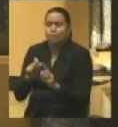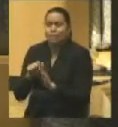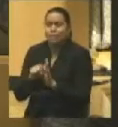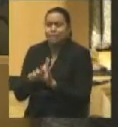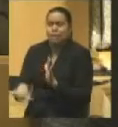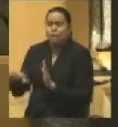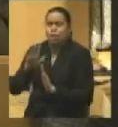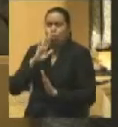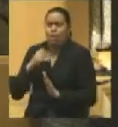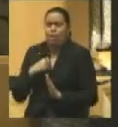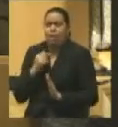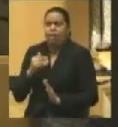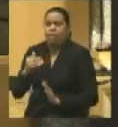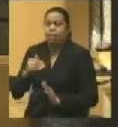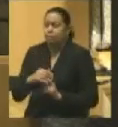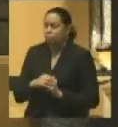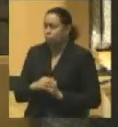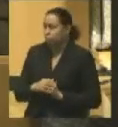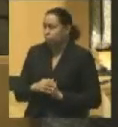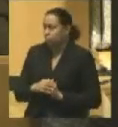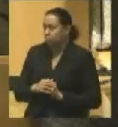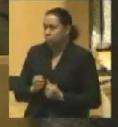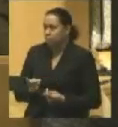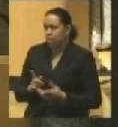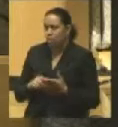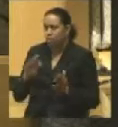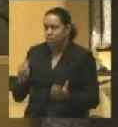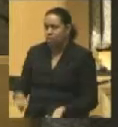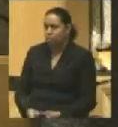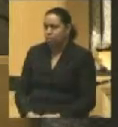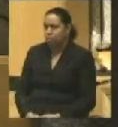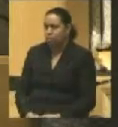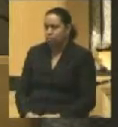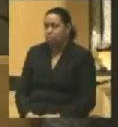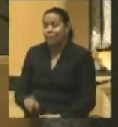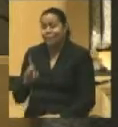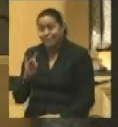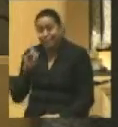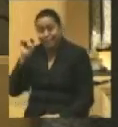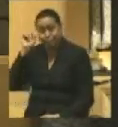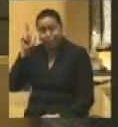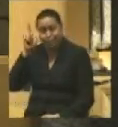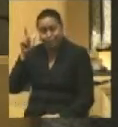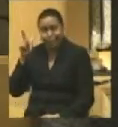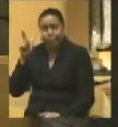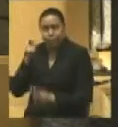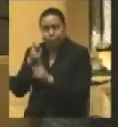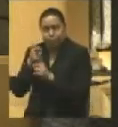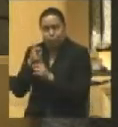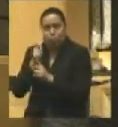So, what do you expect Democrats to do? And, did Abraham Lincoln, a lifelong